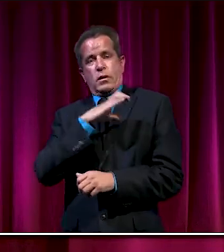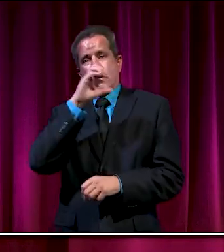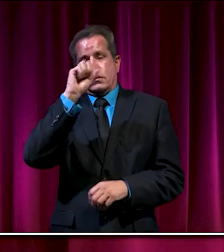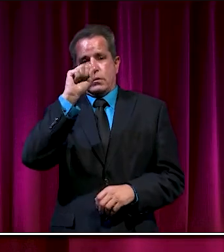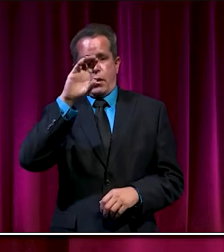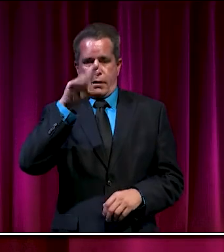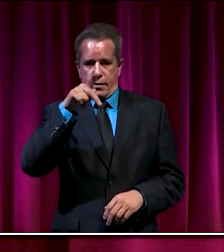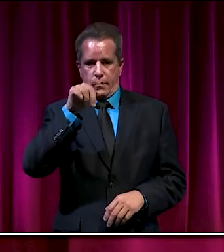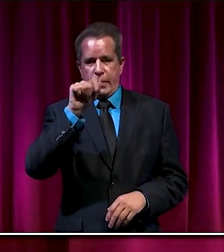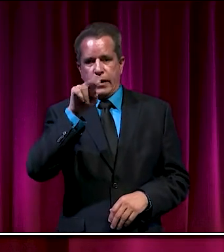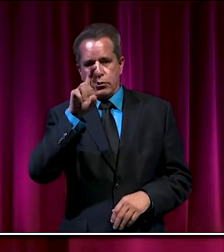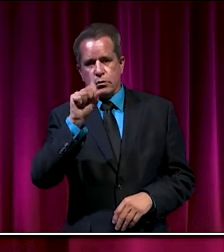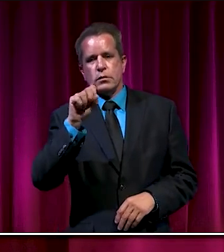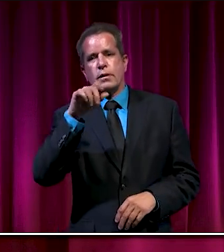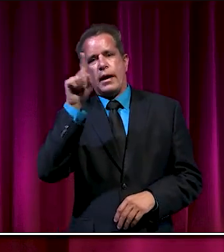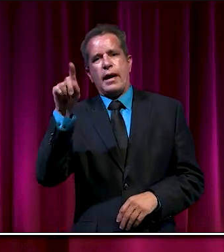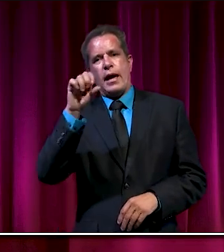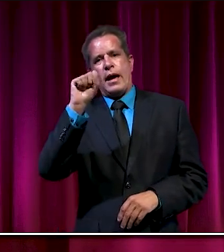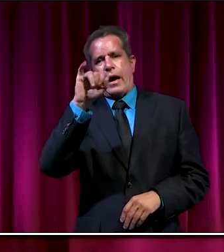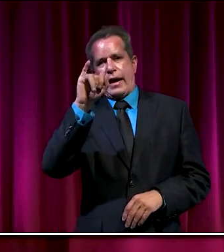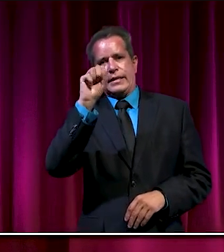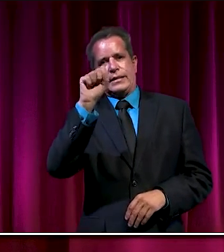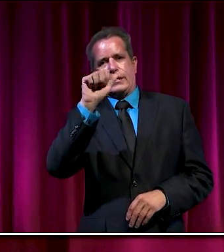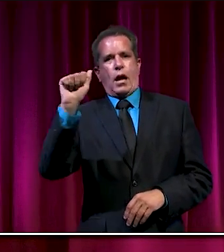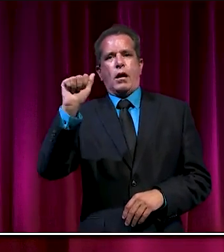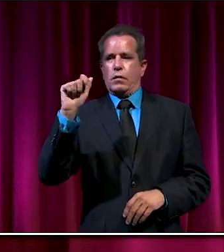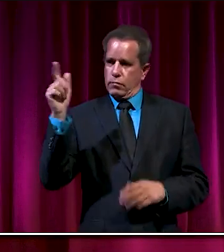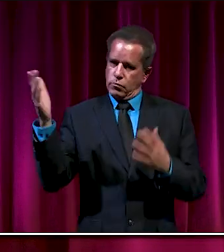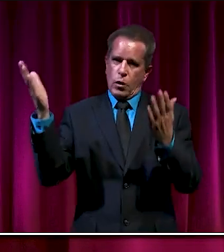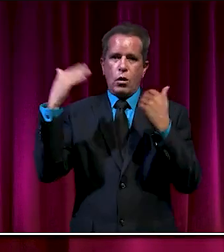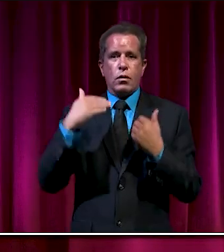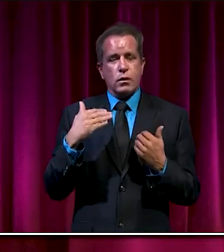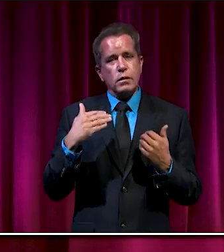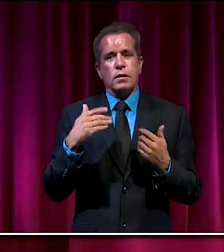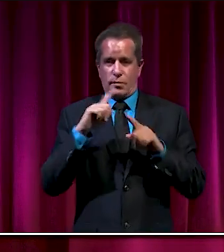and Daryl Issa, but this one is urgent. We need to act now.